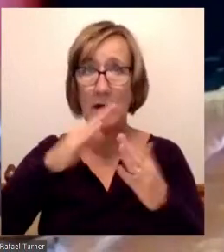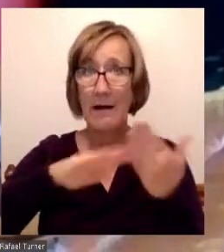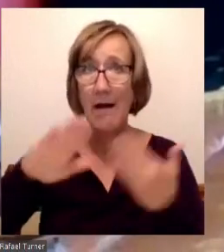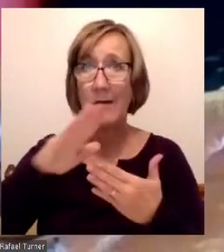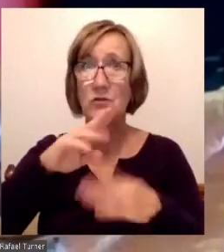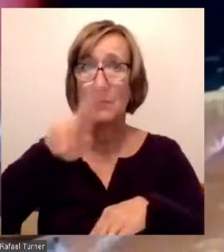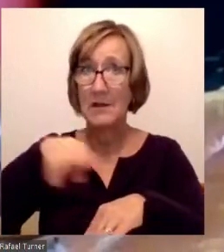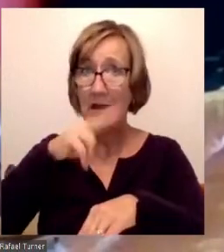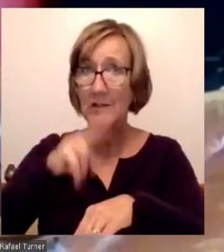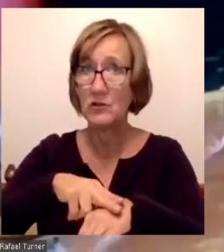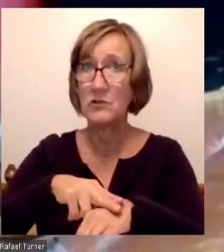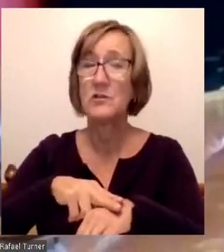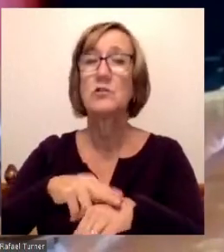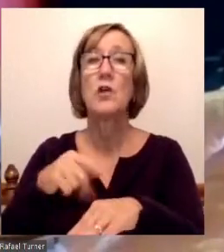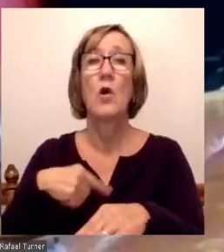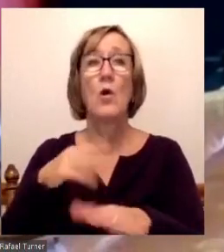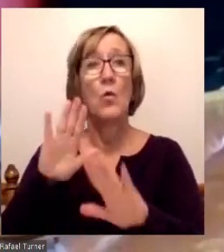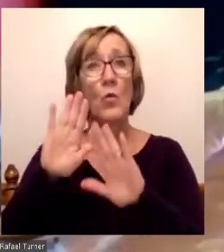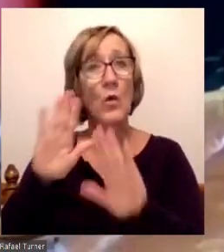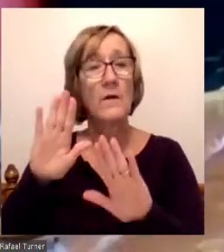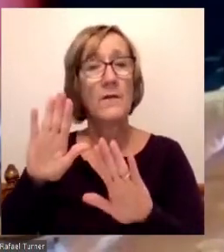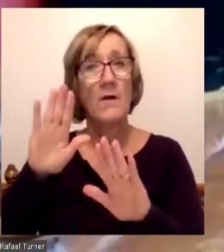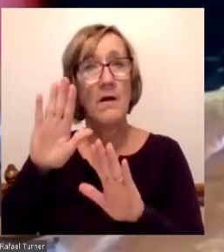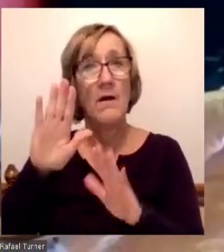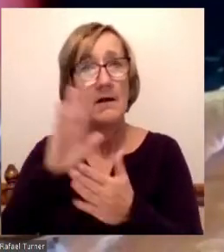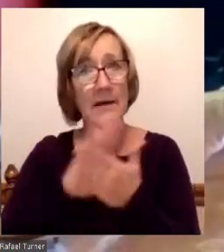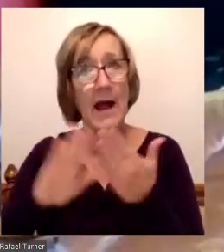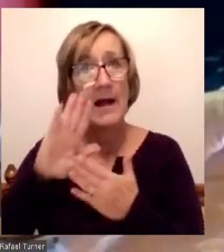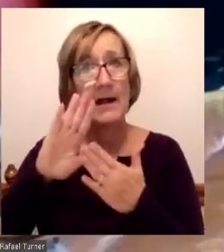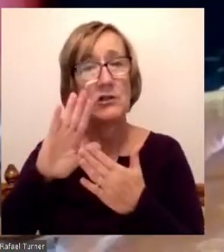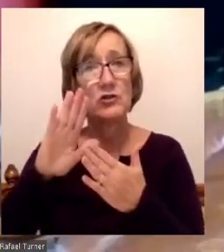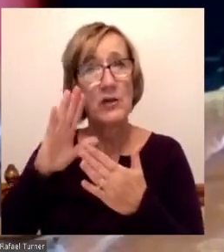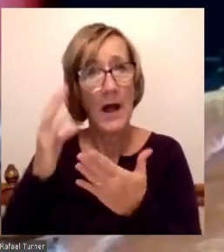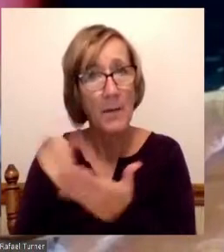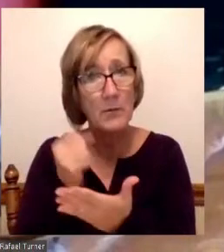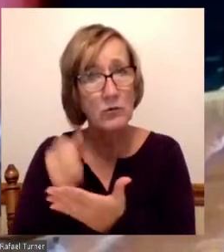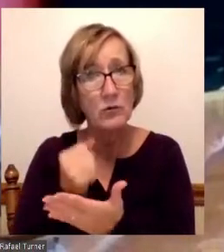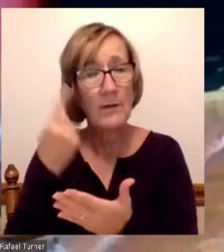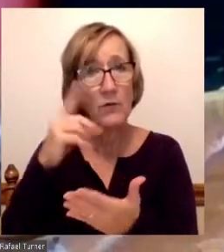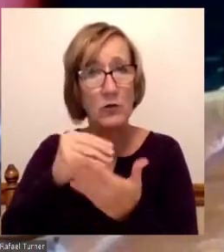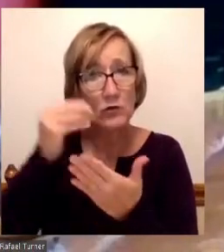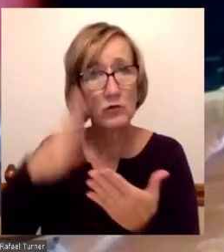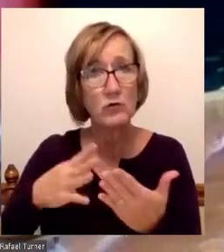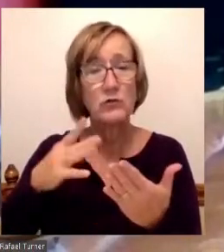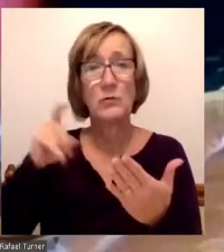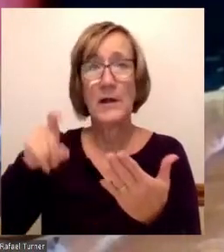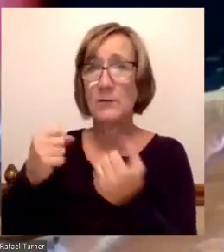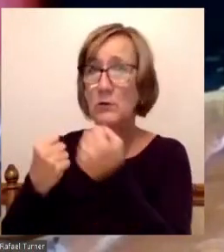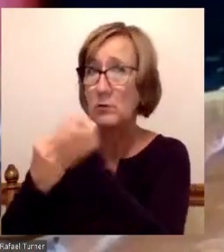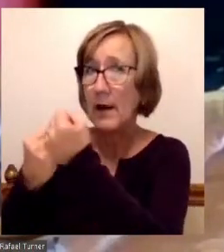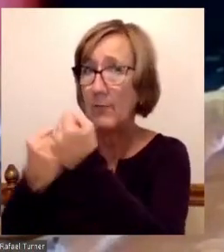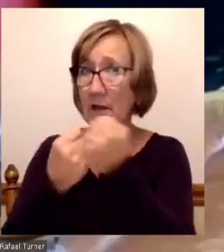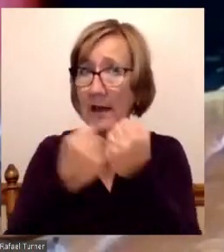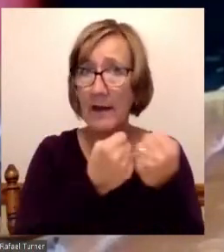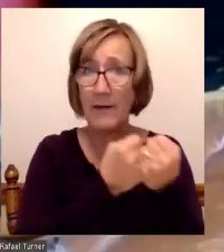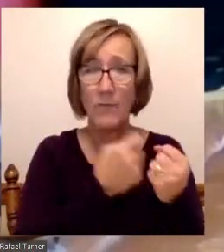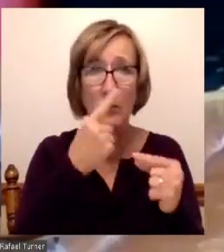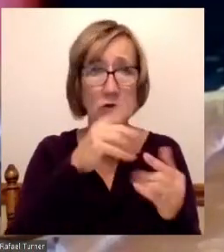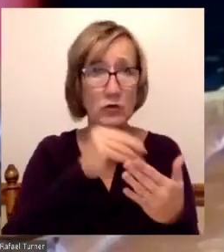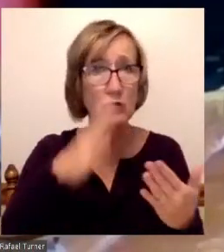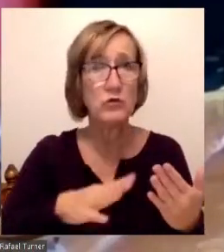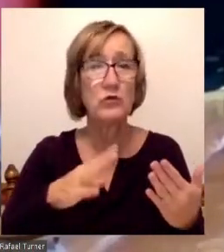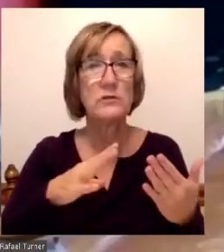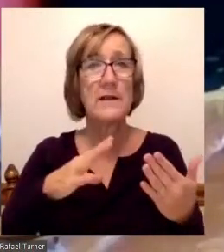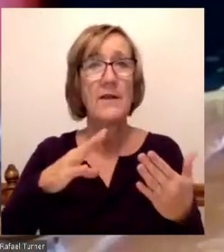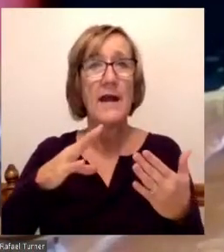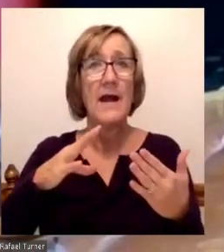give a great educational opportunity for the students that come to us. And so we have to advocate for them to remove all those barriers that get in the way of